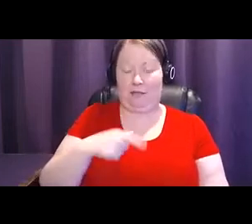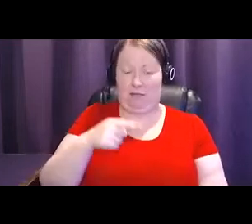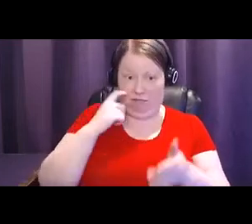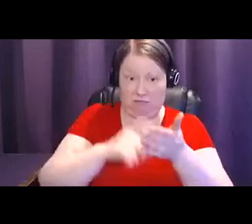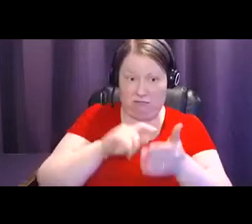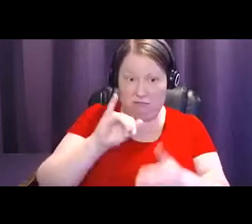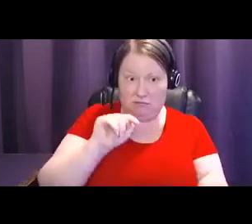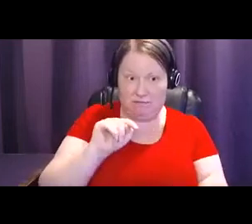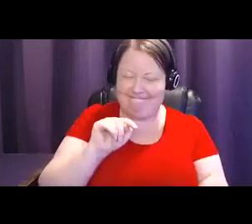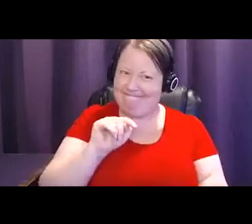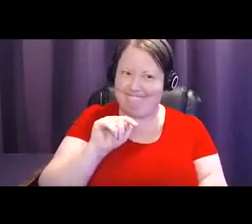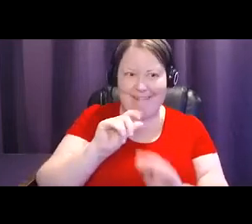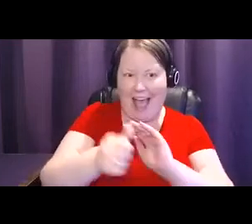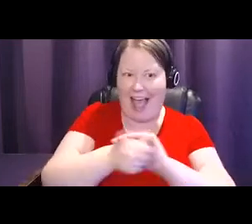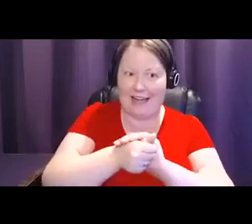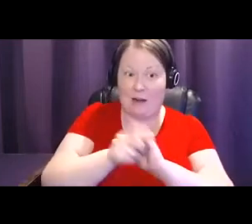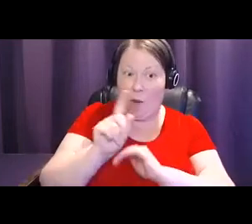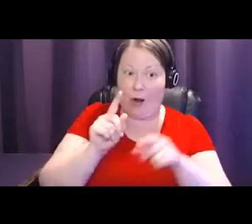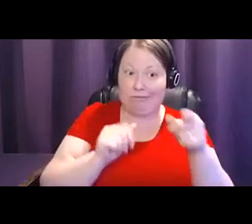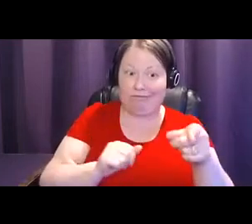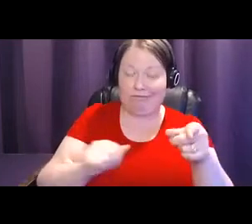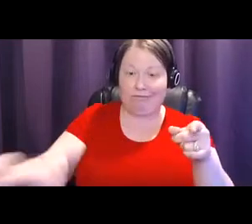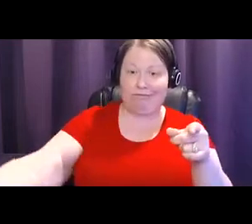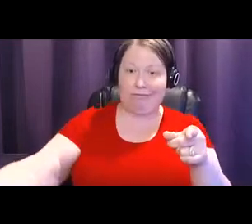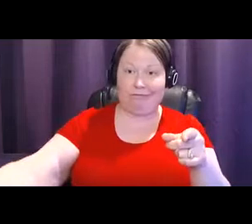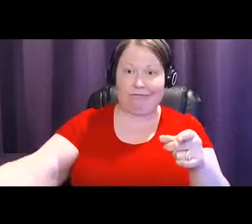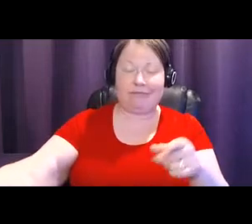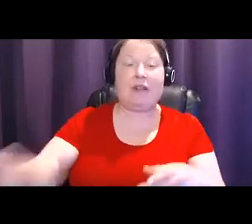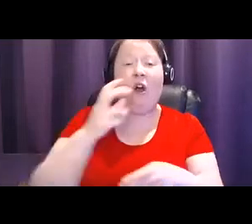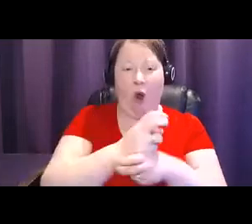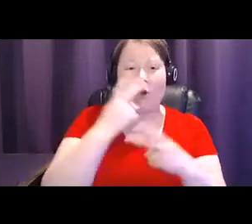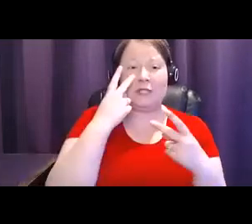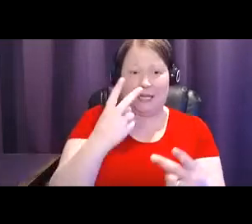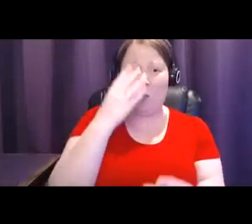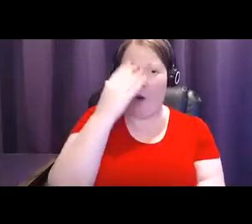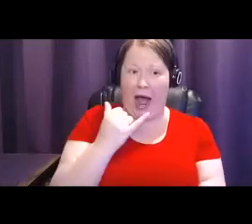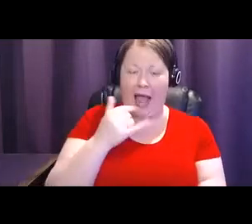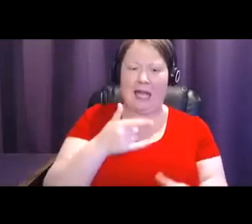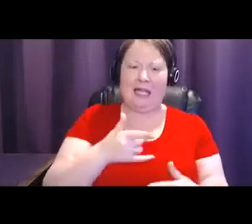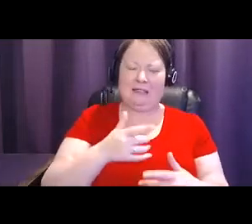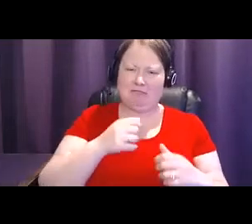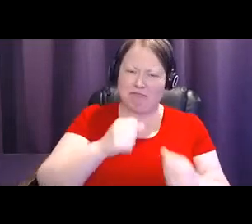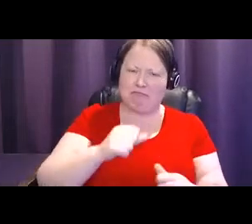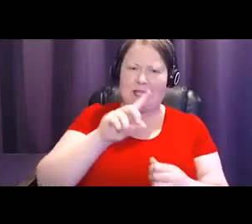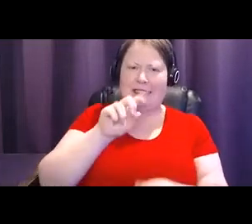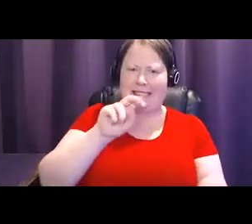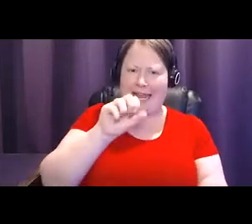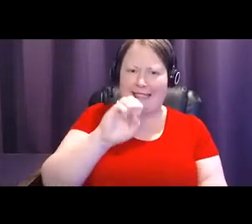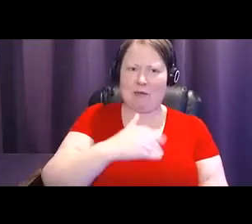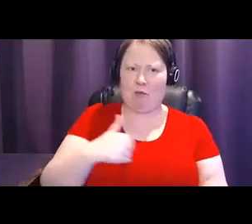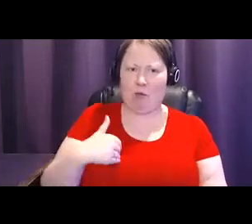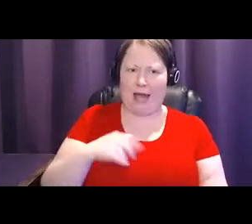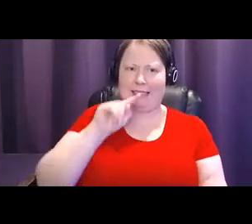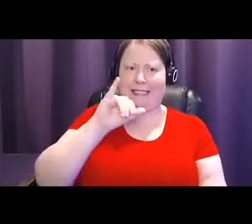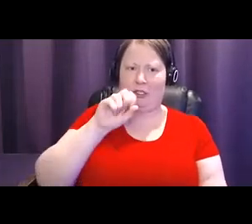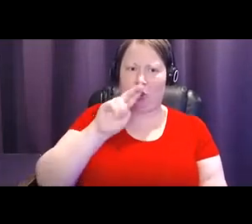It's hiding. Right there. It's hard to see. And that's because of all this dense breast tissue. It's